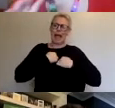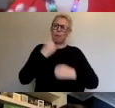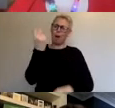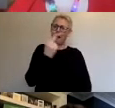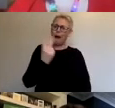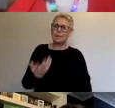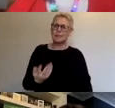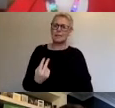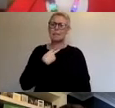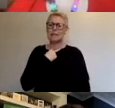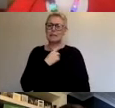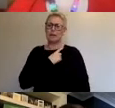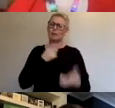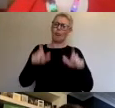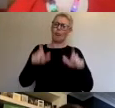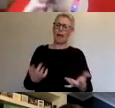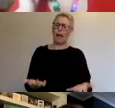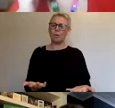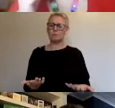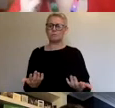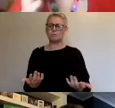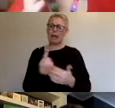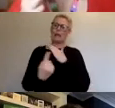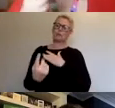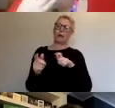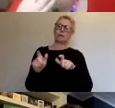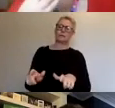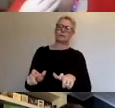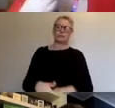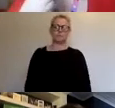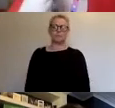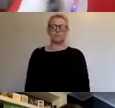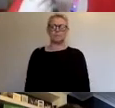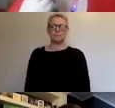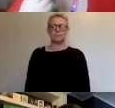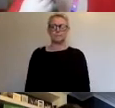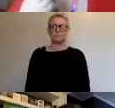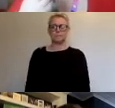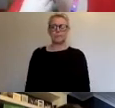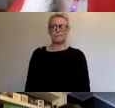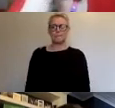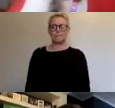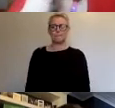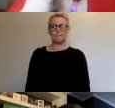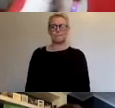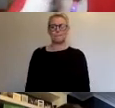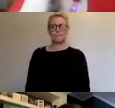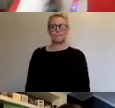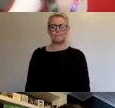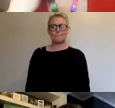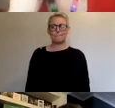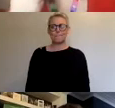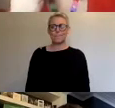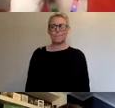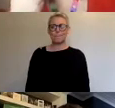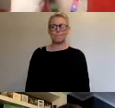This was the core group of organisations. There were kind of three core aims that I saw. One was to, our aim